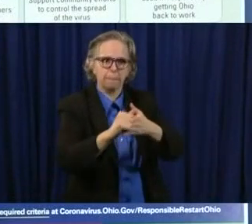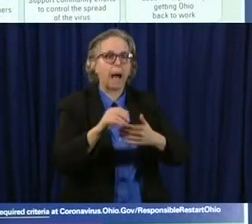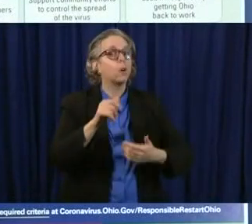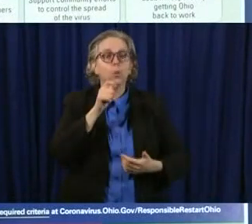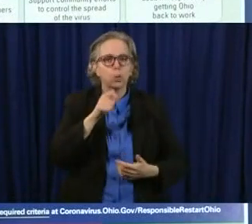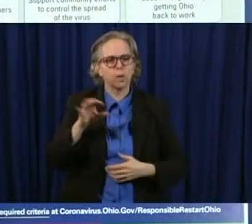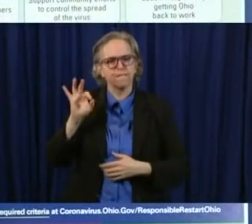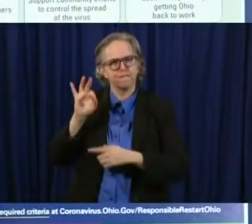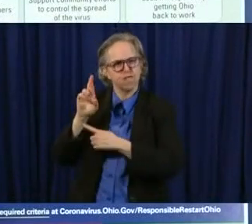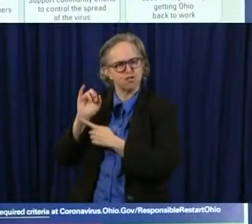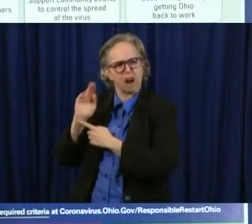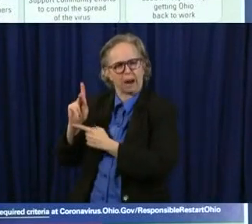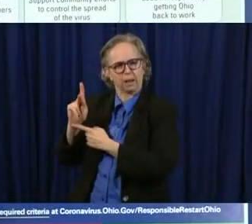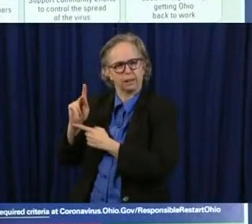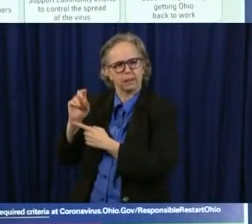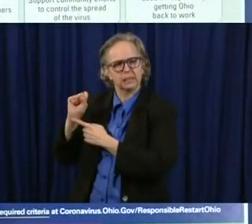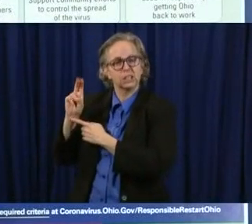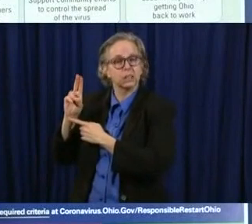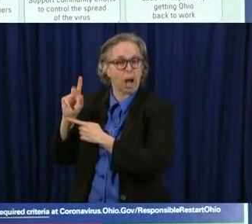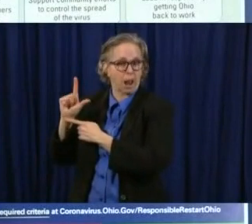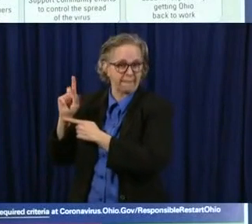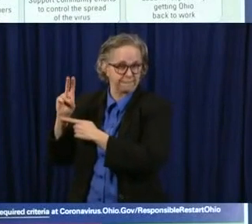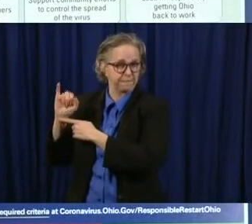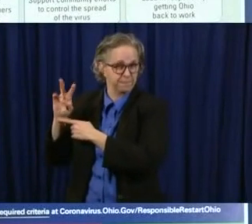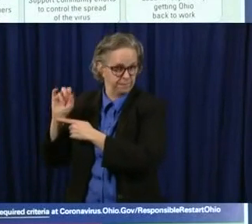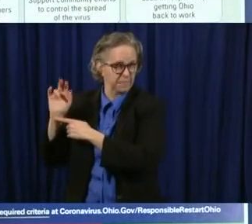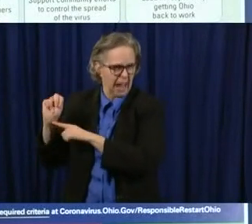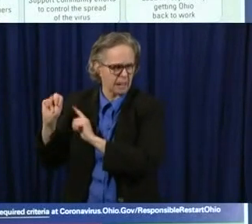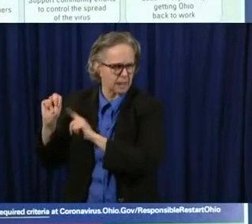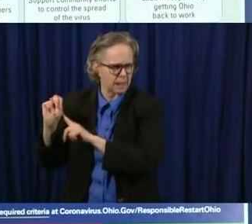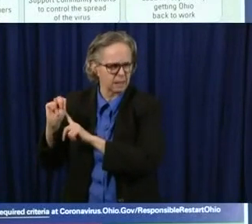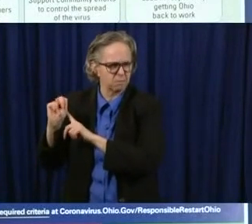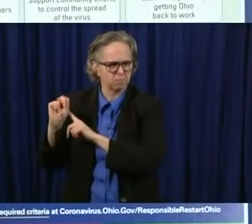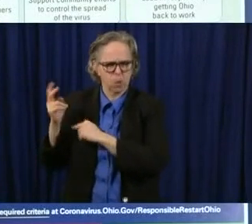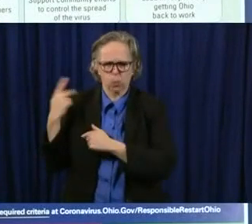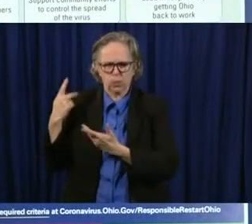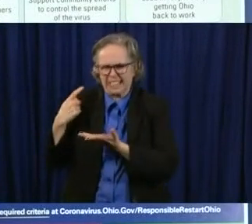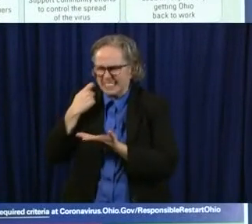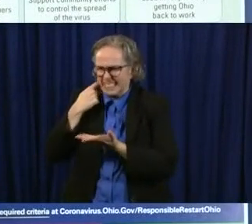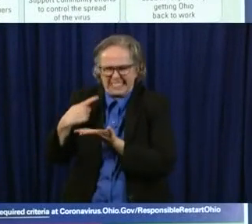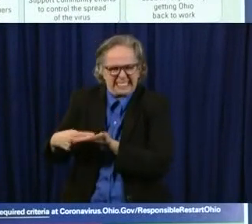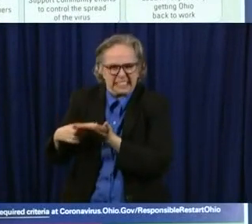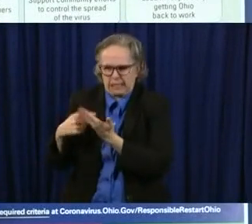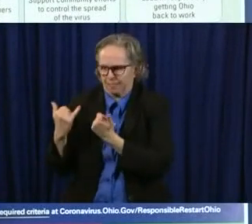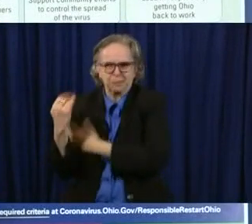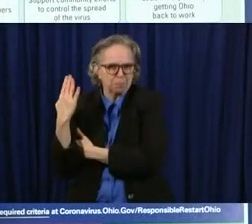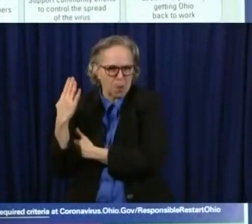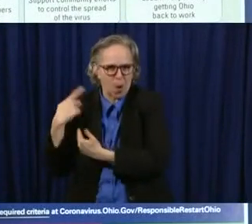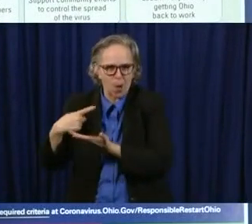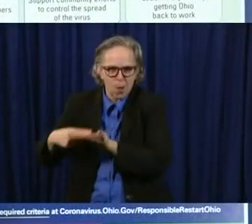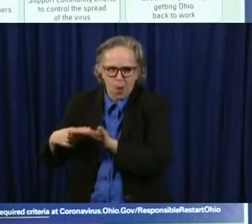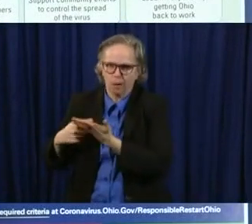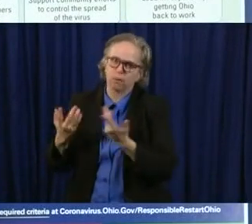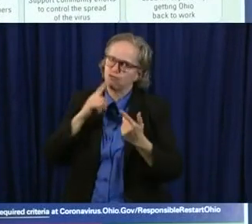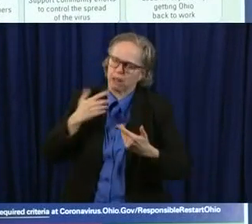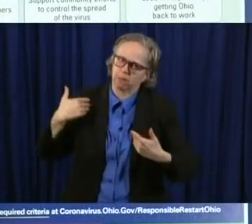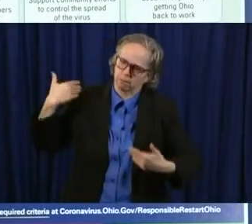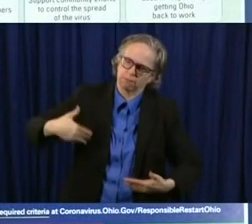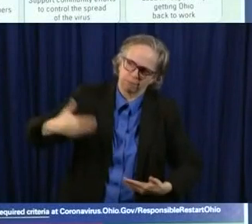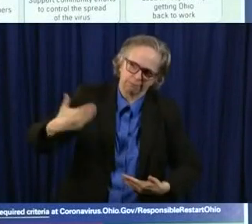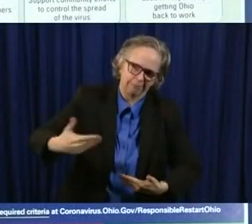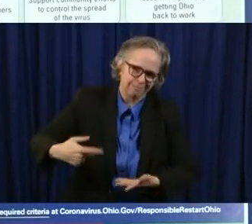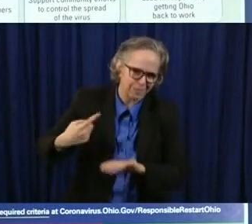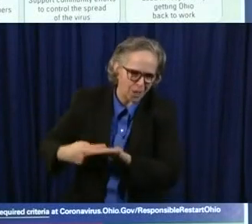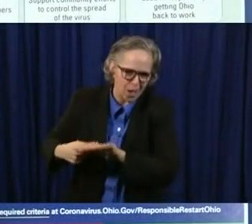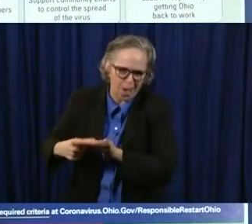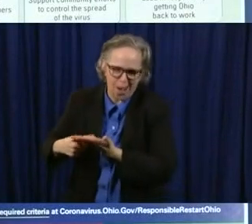had a conversation with Frank this morning. Had a lot of conversations with him as this has been being put together. Something